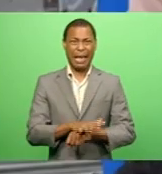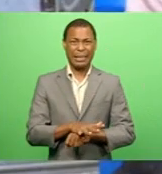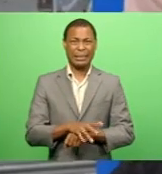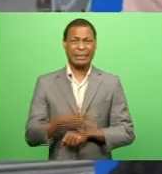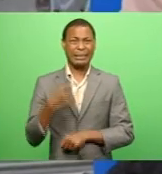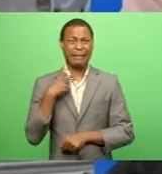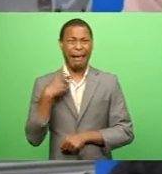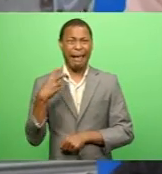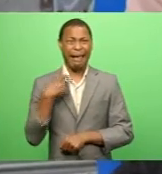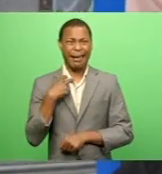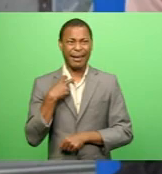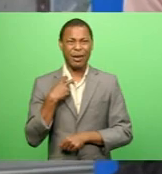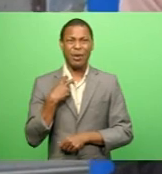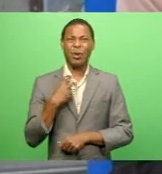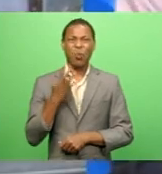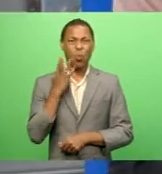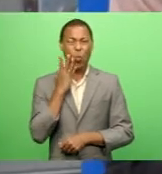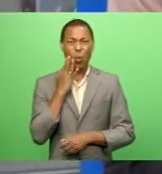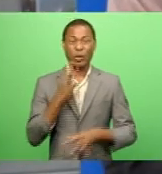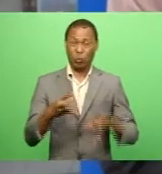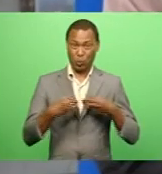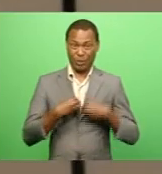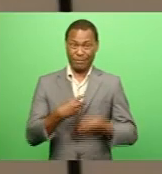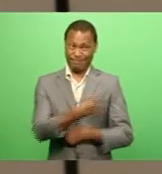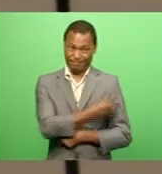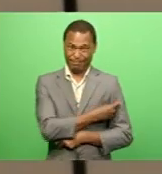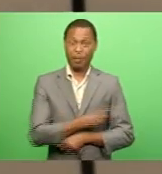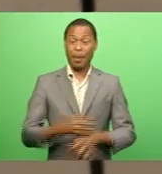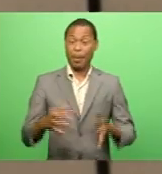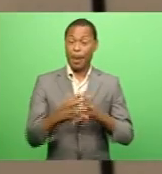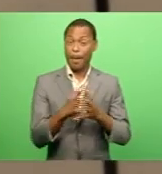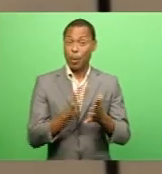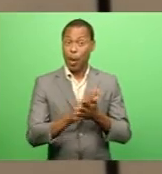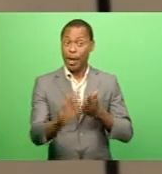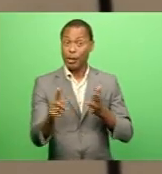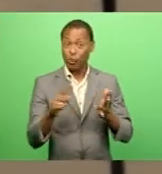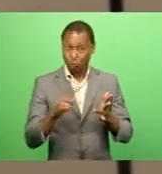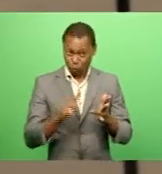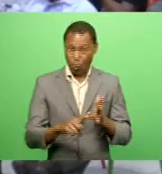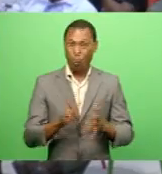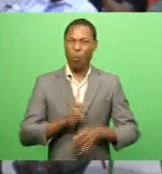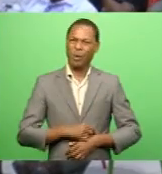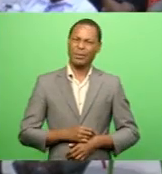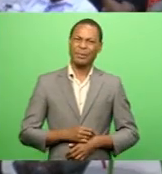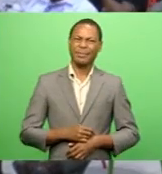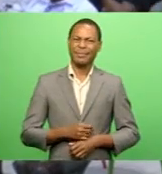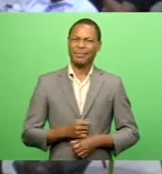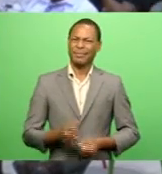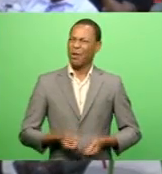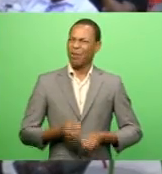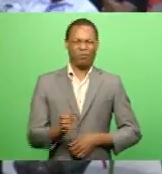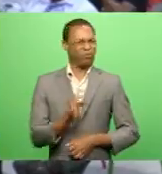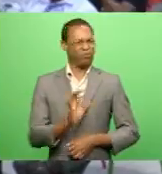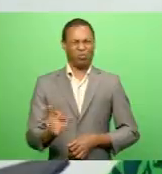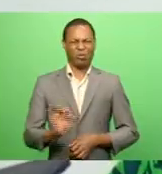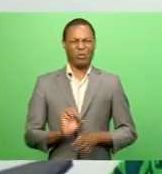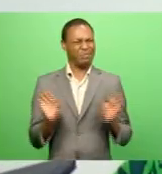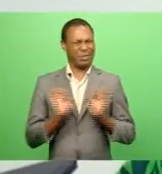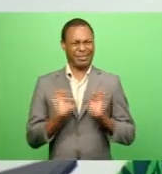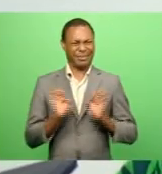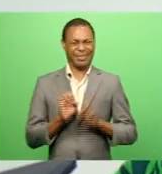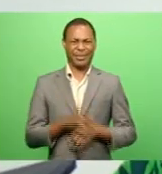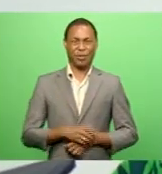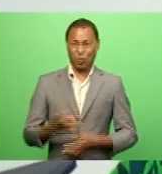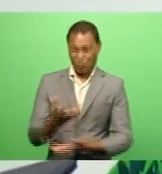However, authorities here say the World Health Organization And other agencies have issued no cause for alarm Continuing discussions